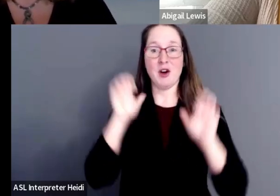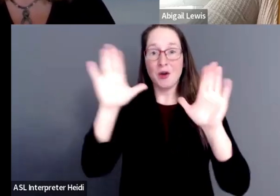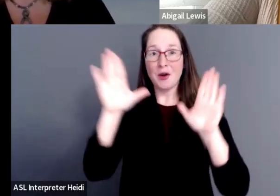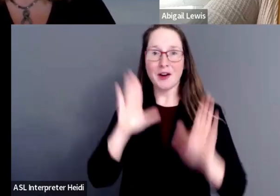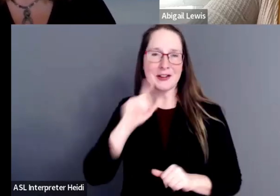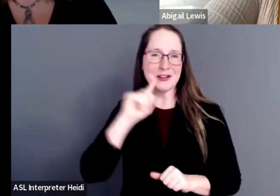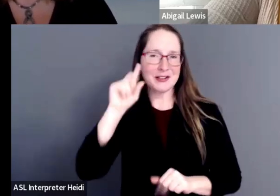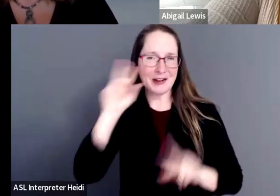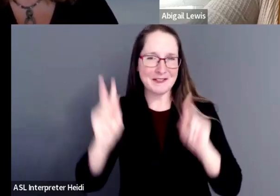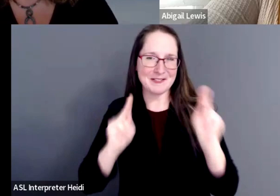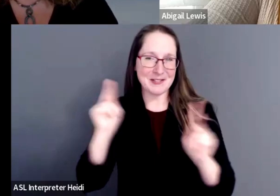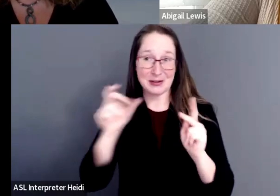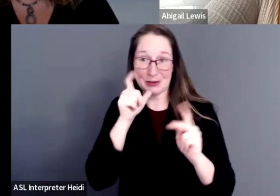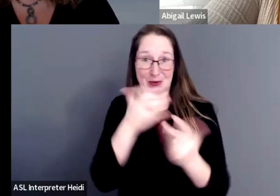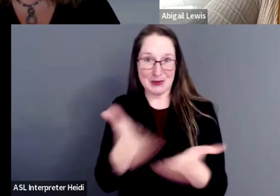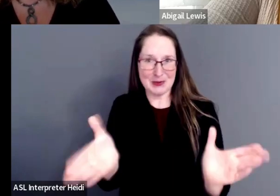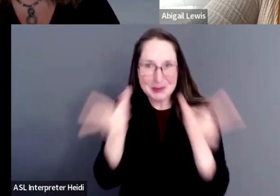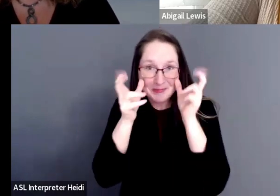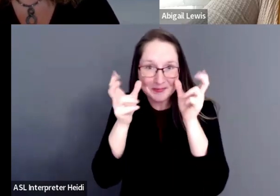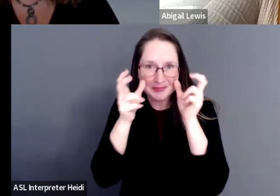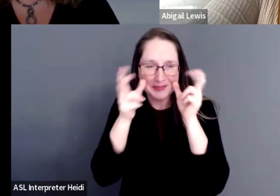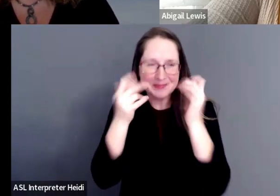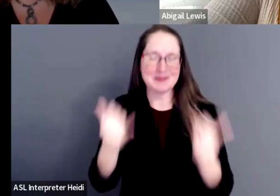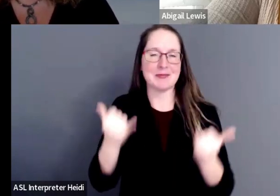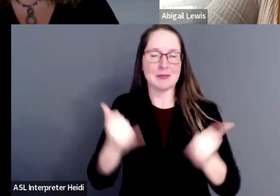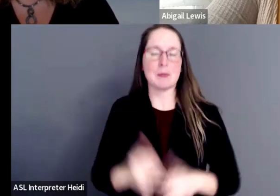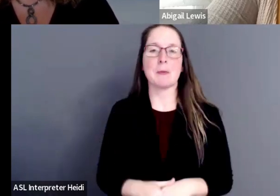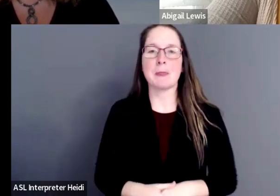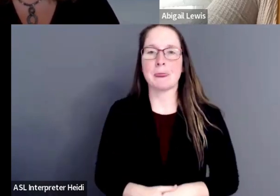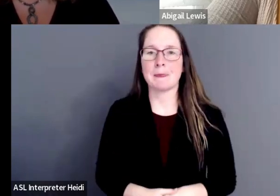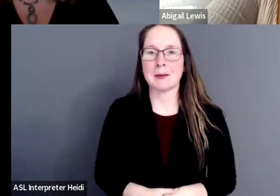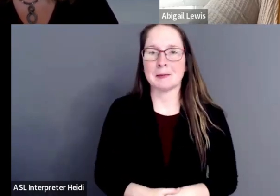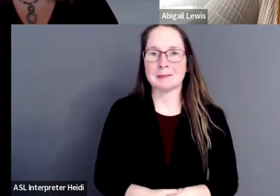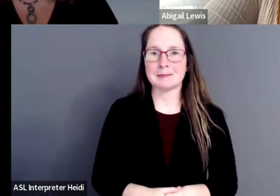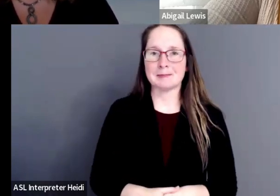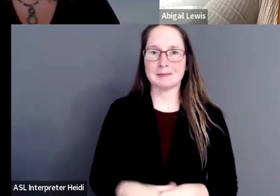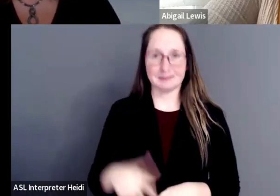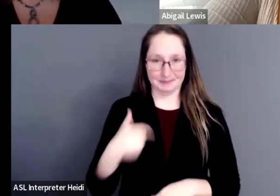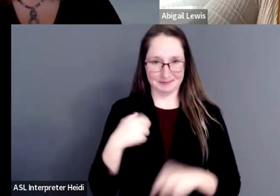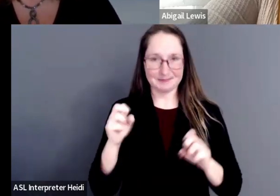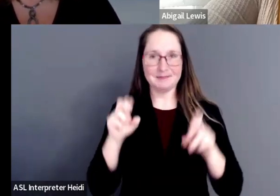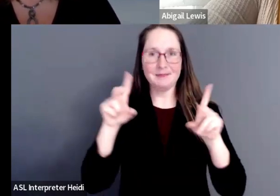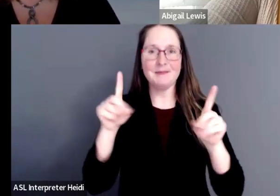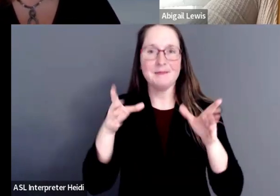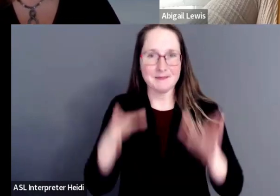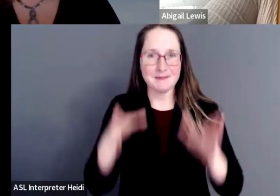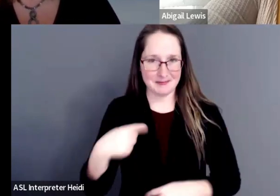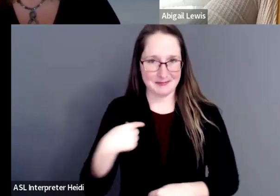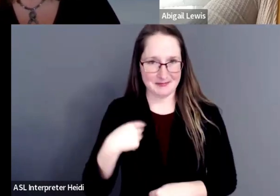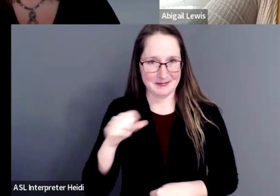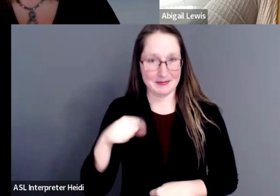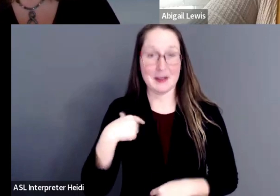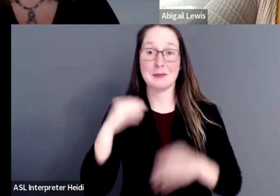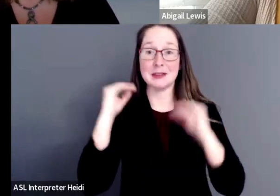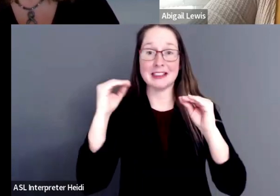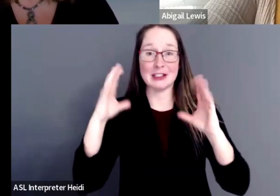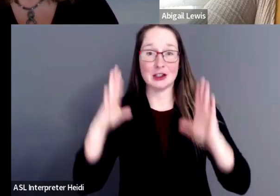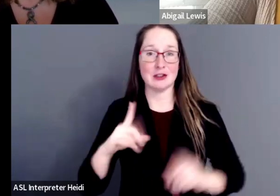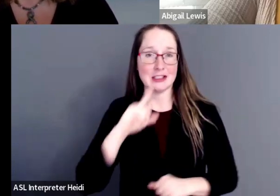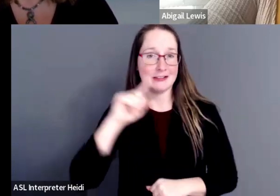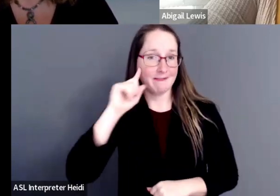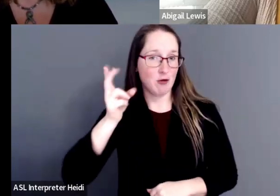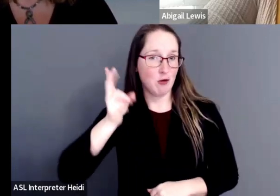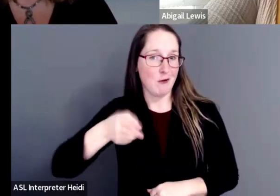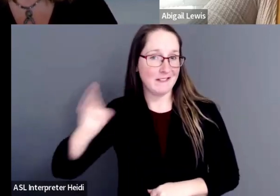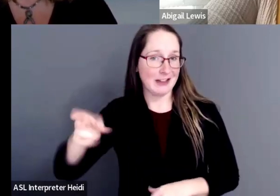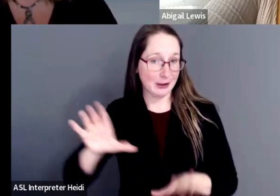folks out there. So I am an educator. I am a teacher of the deaf and hard of